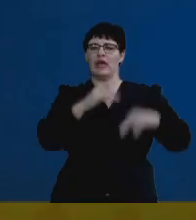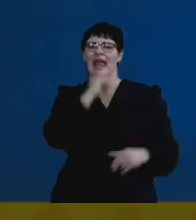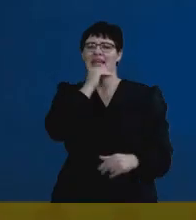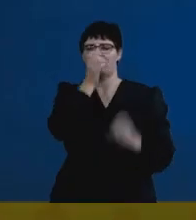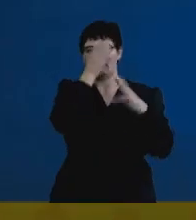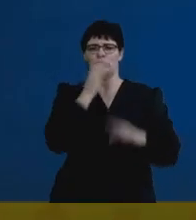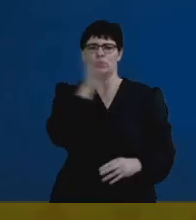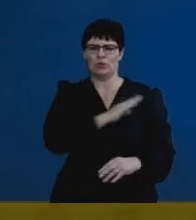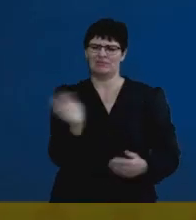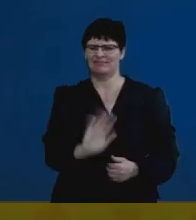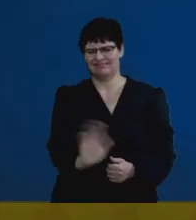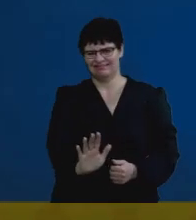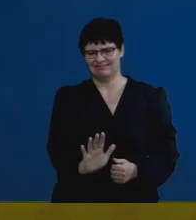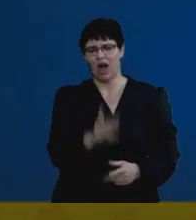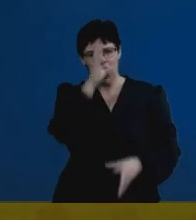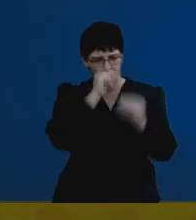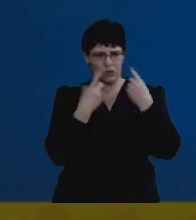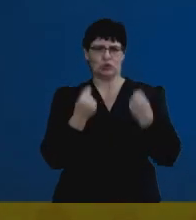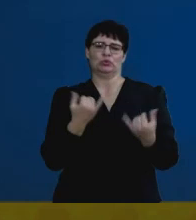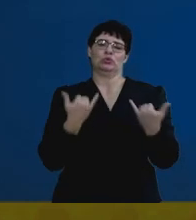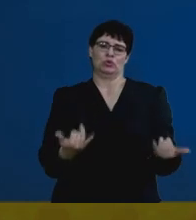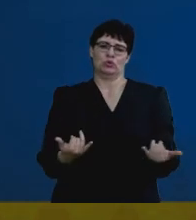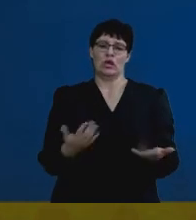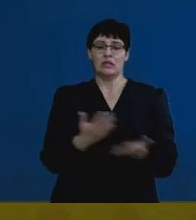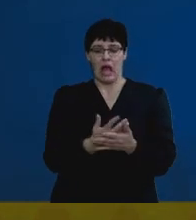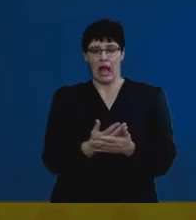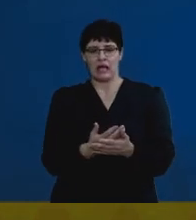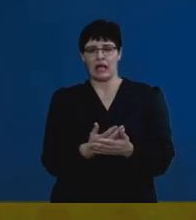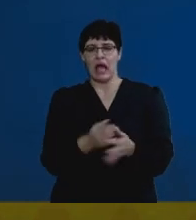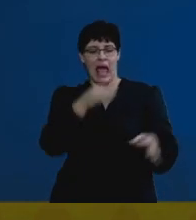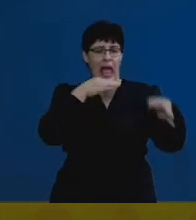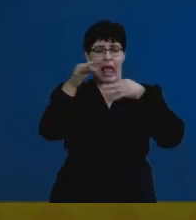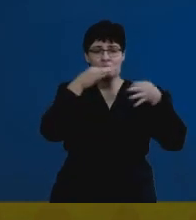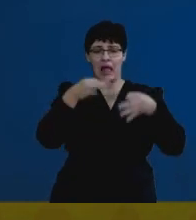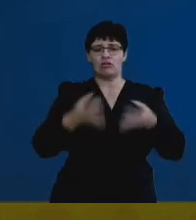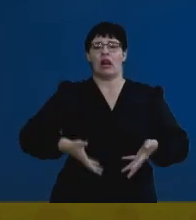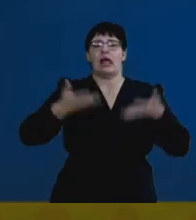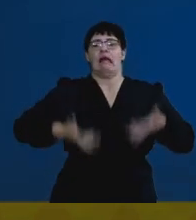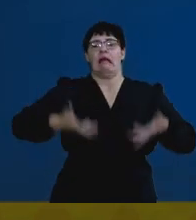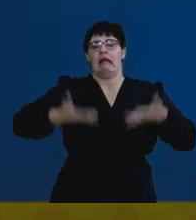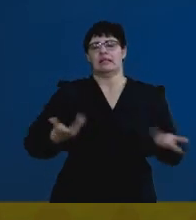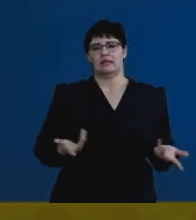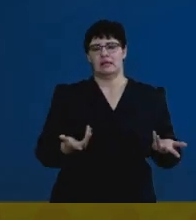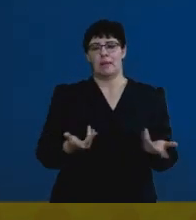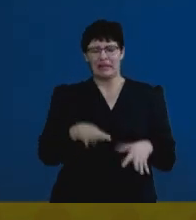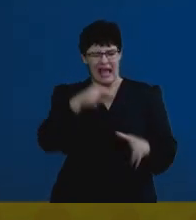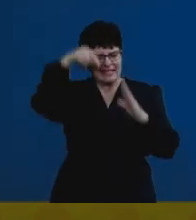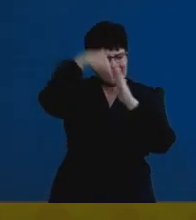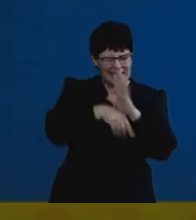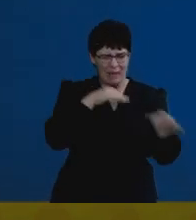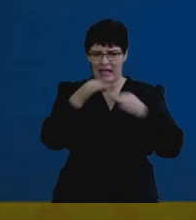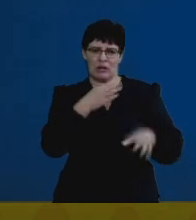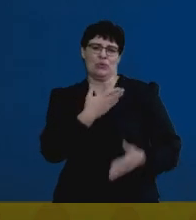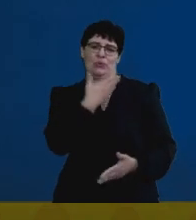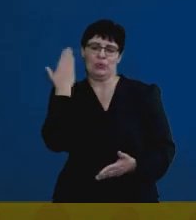often see that learners tend to do that. So, they tend to be very superficial in the explanations and do not cover the depth of the content.